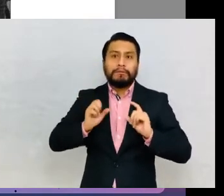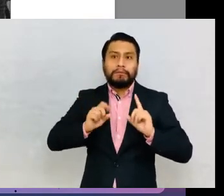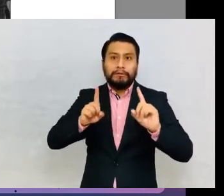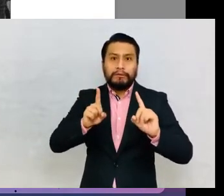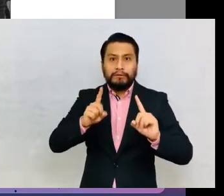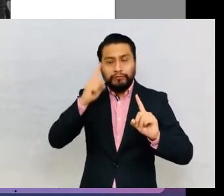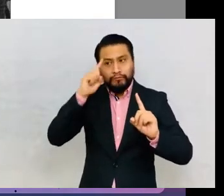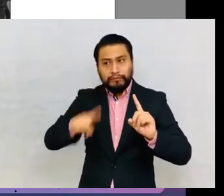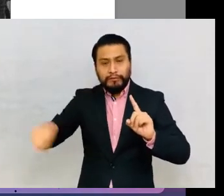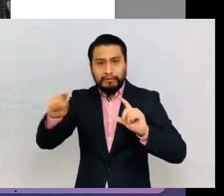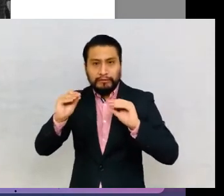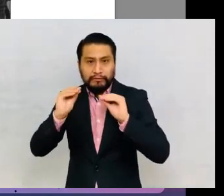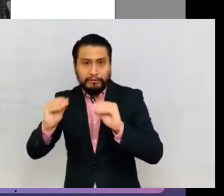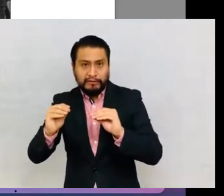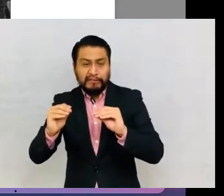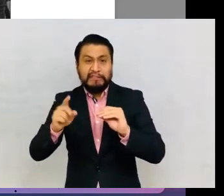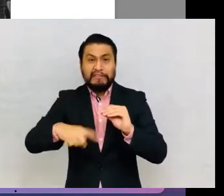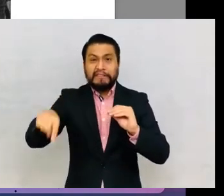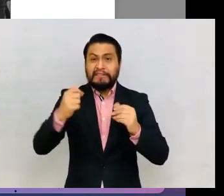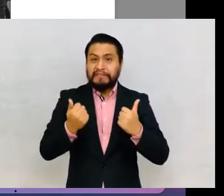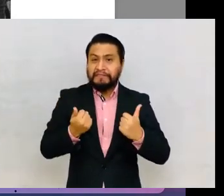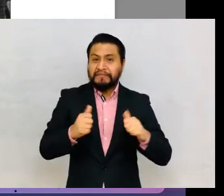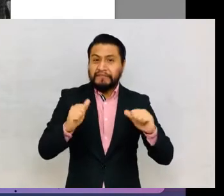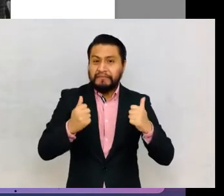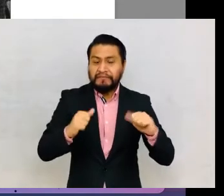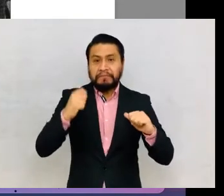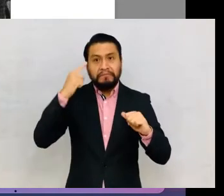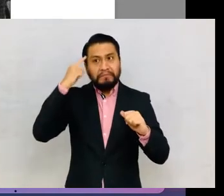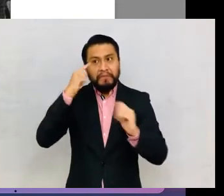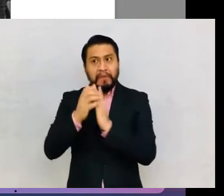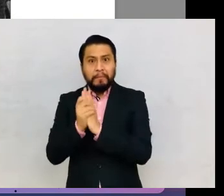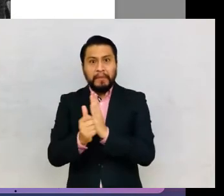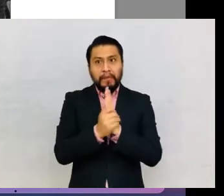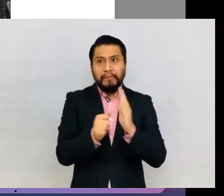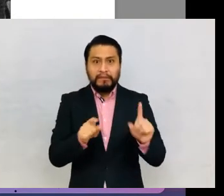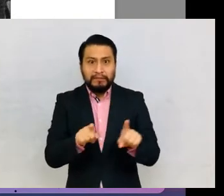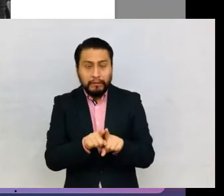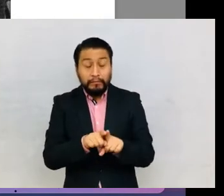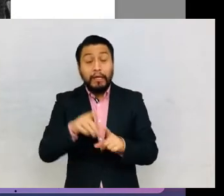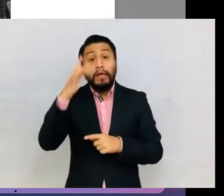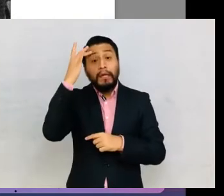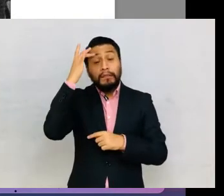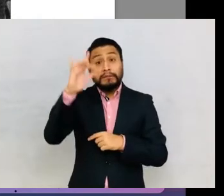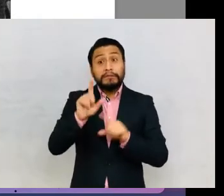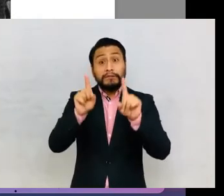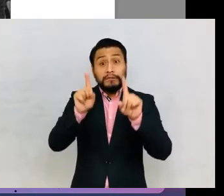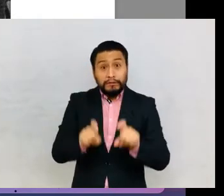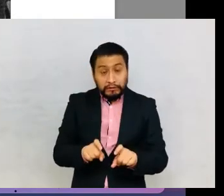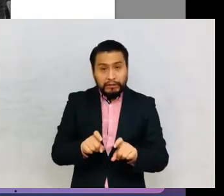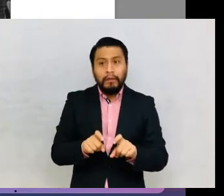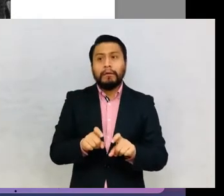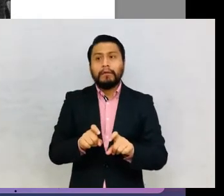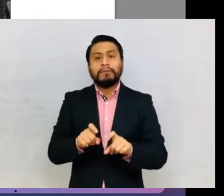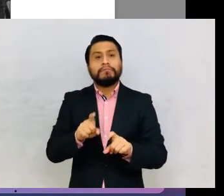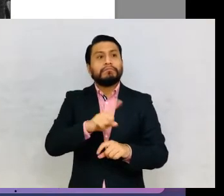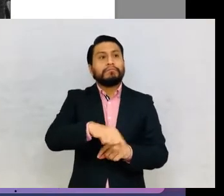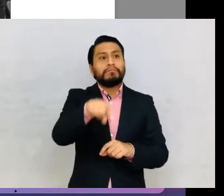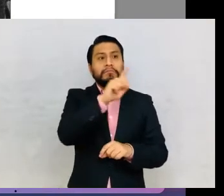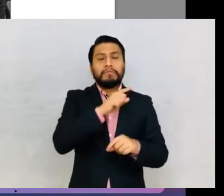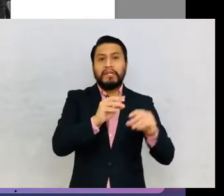In an effort to demonstrate equal capabilities, intelligence tests were attractive to educators.